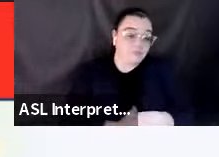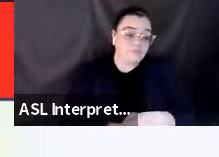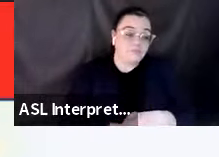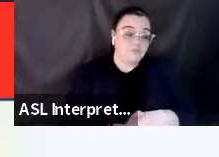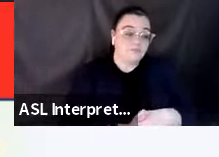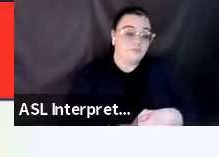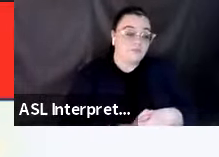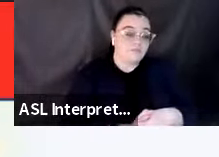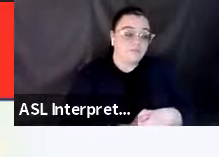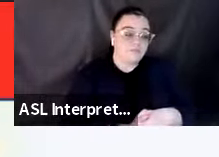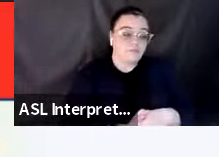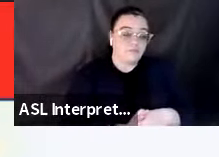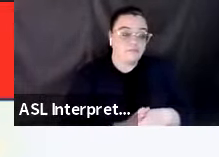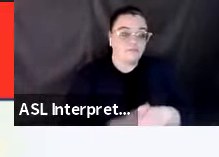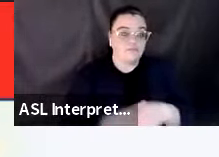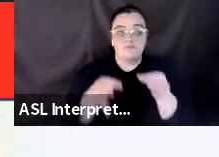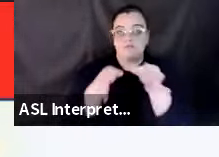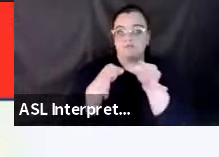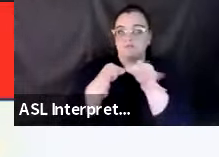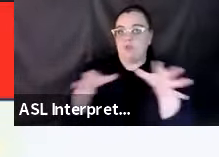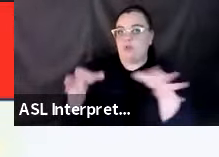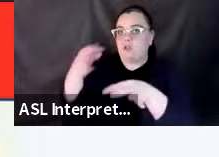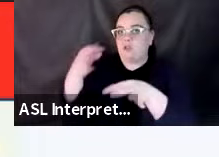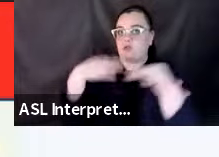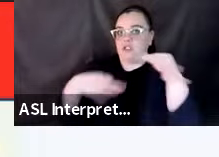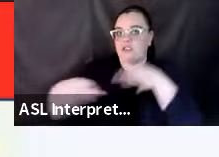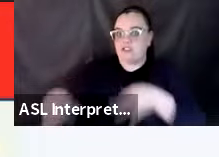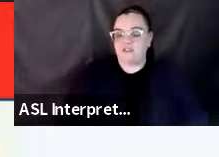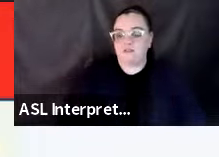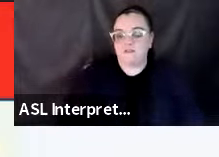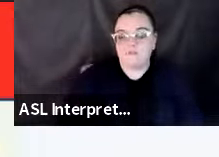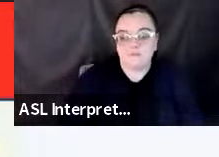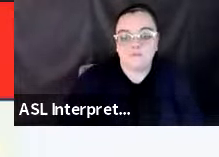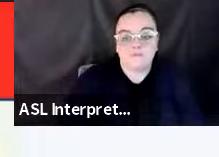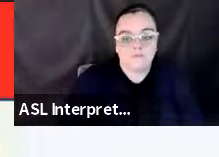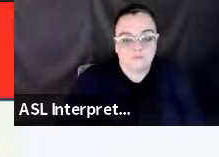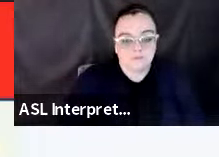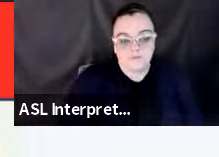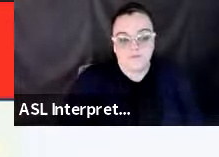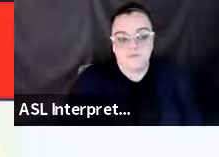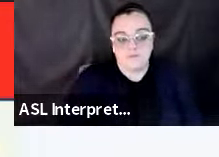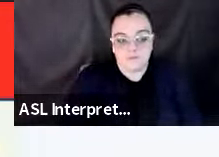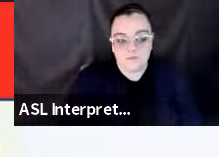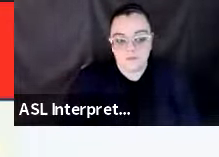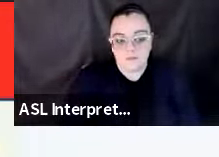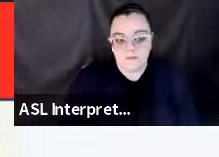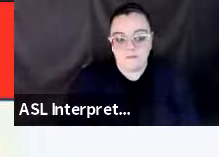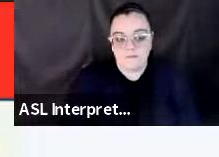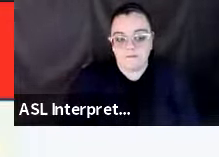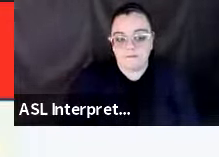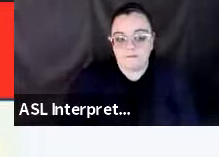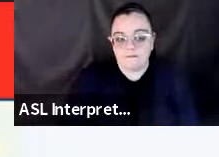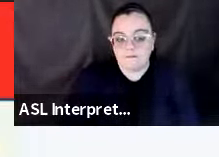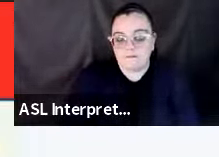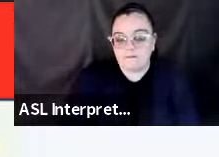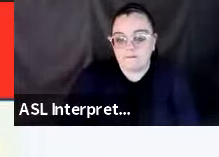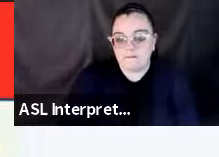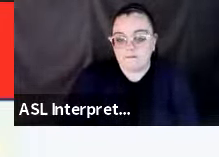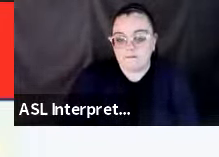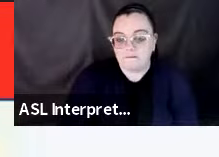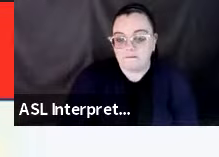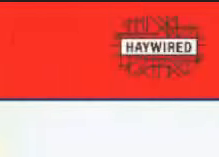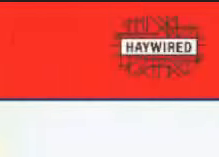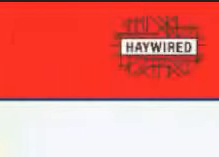Also, Mark and Sharon and others with us today, there is one key trivia question that we